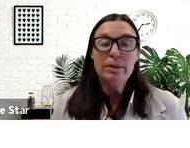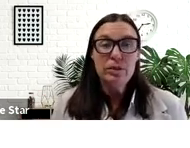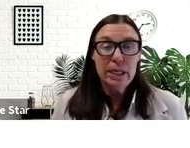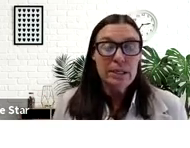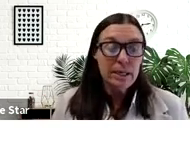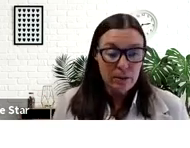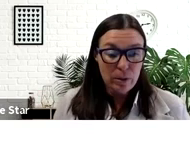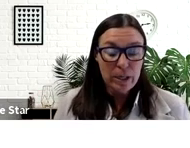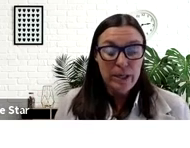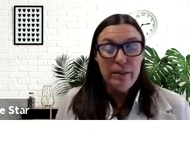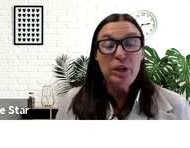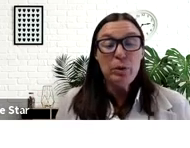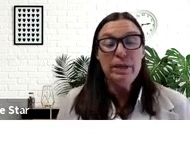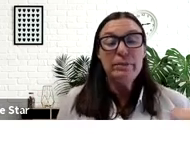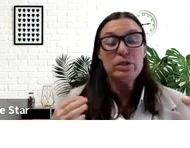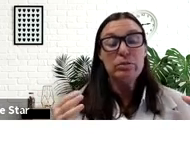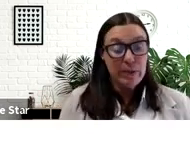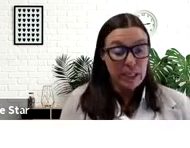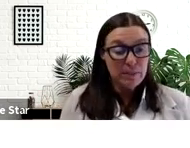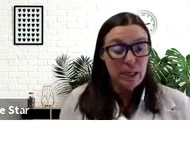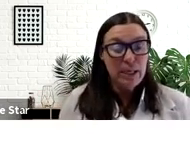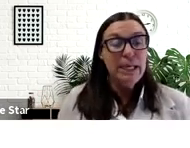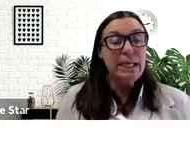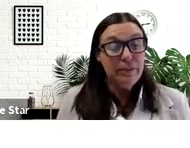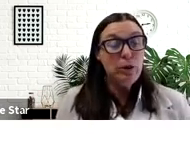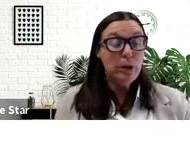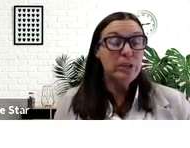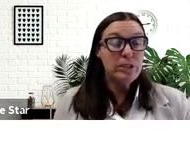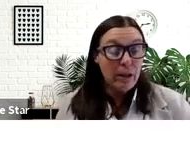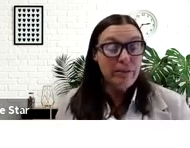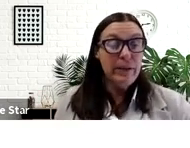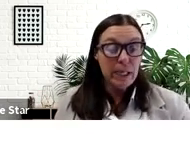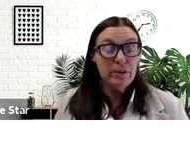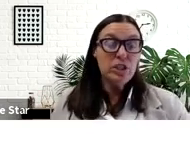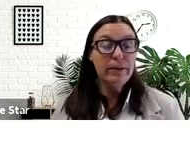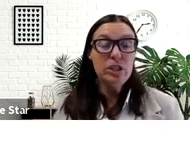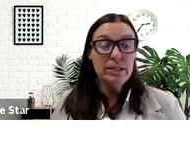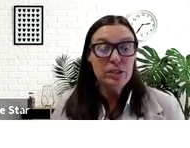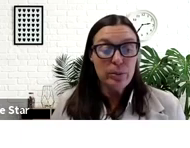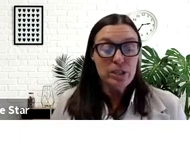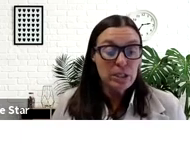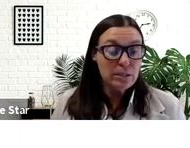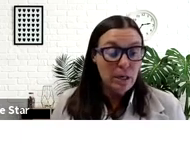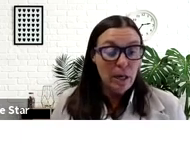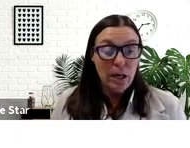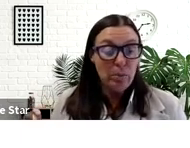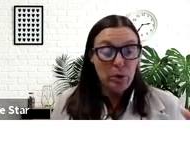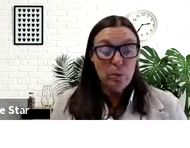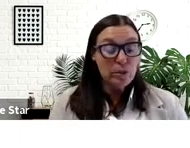many opportunities at NCORE that you will be able to reflect upon. If you put yourself in those challenging situations,